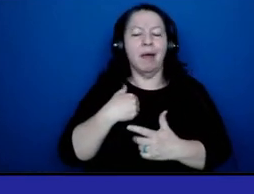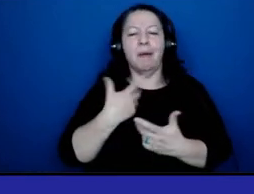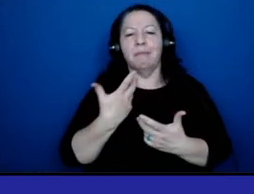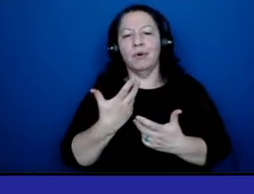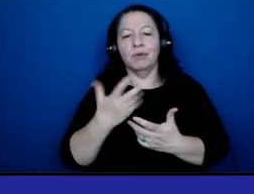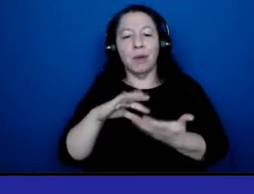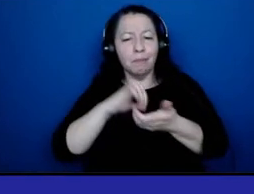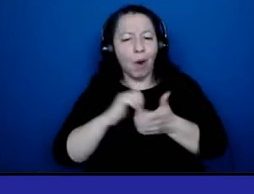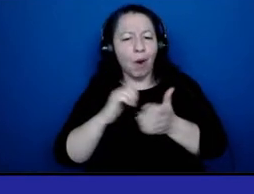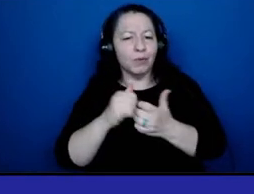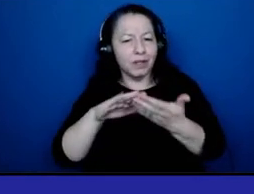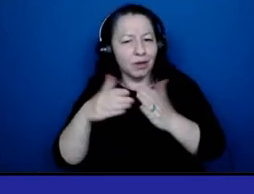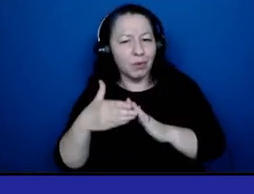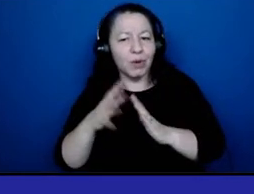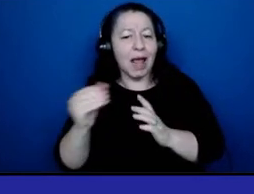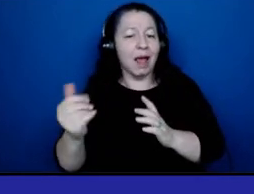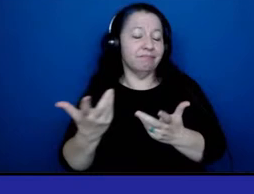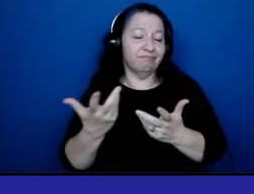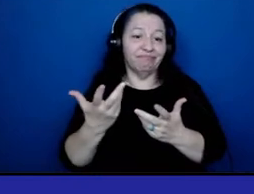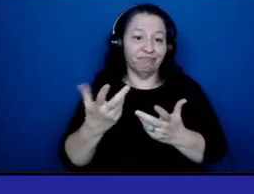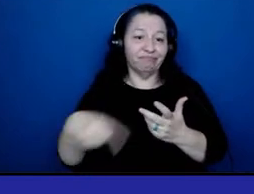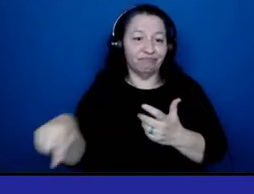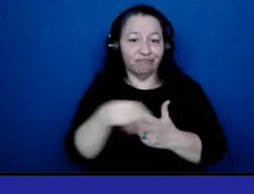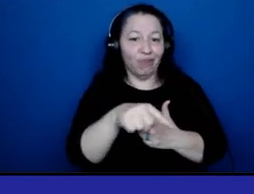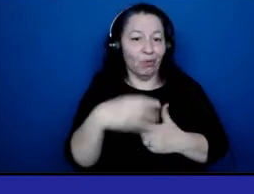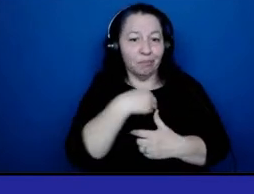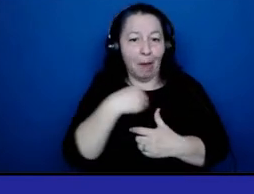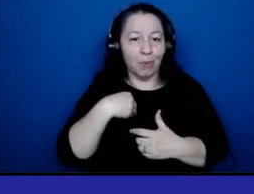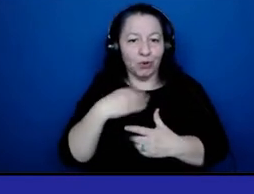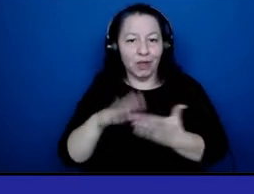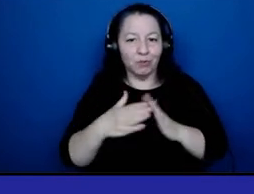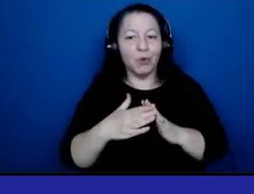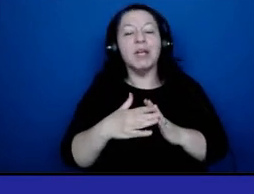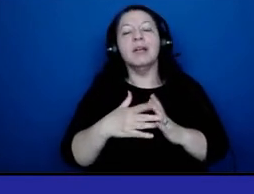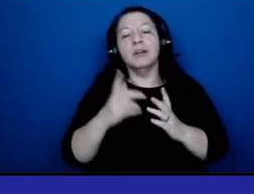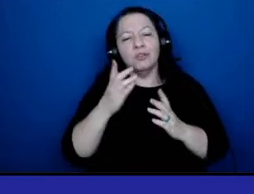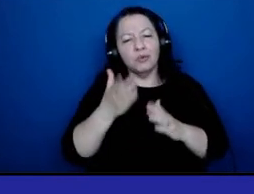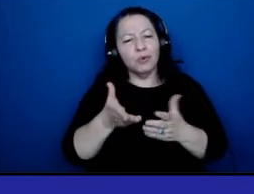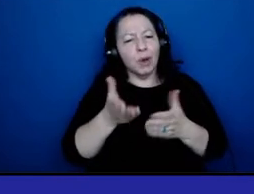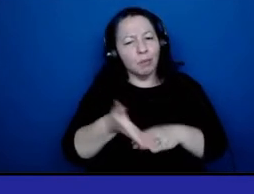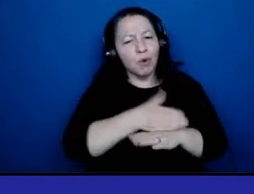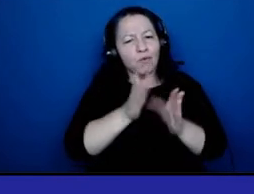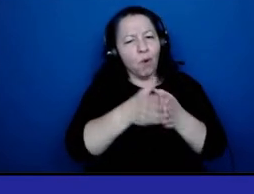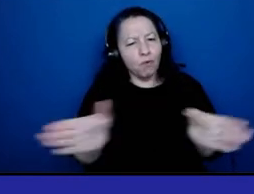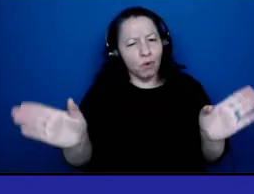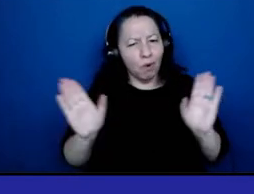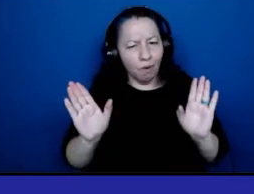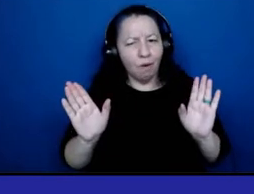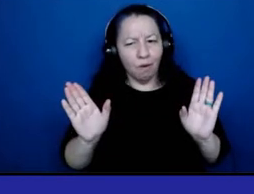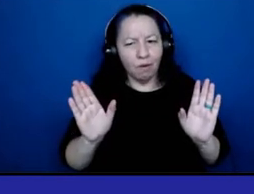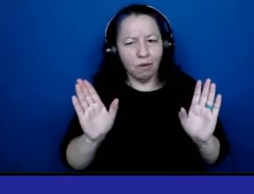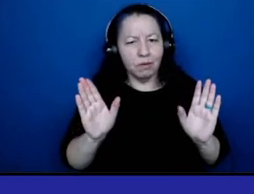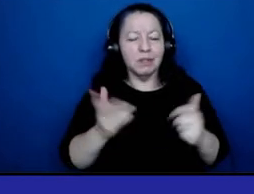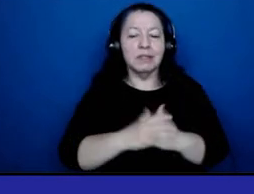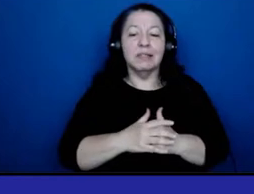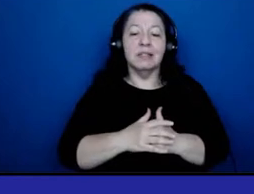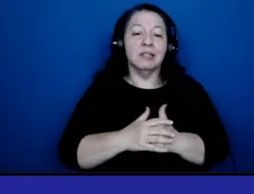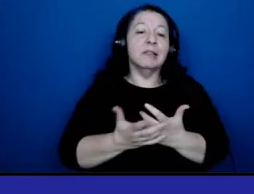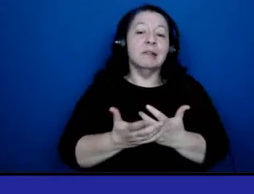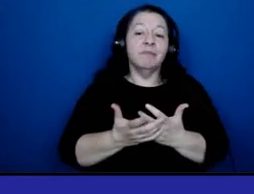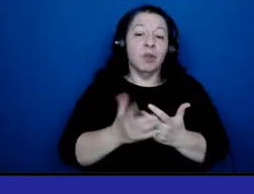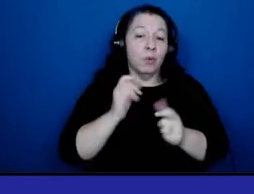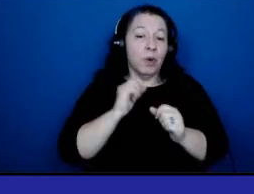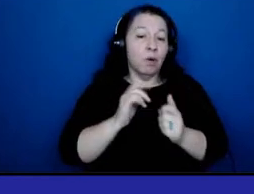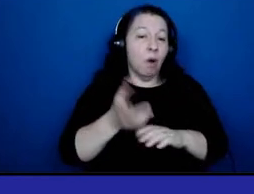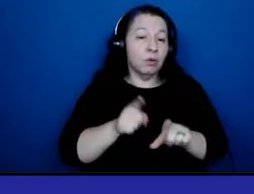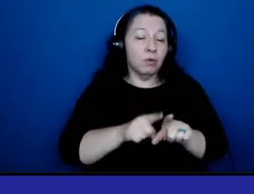improve their overall well-being. We also endeavor to educate and strengthen our